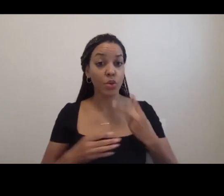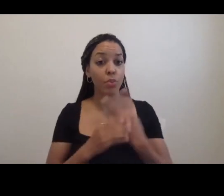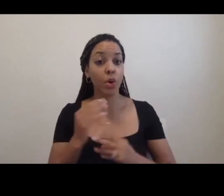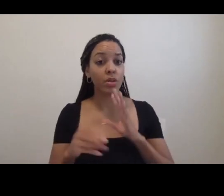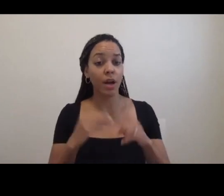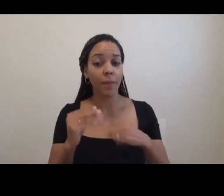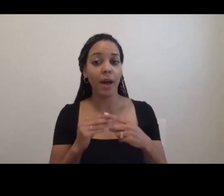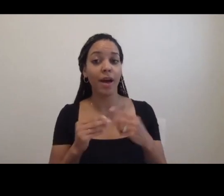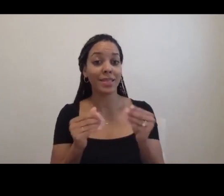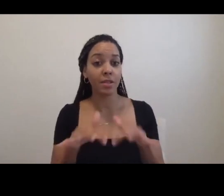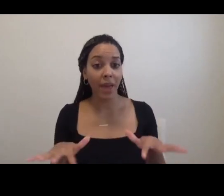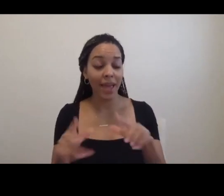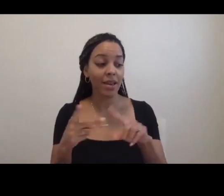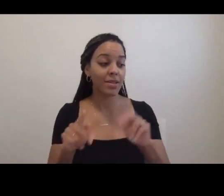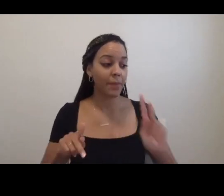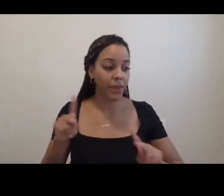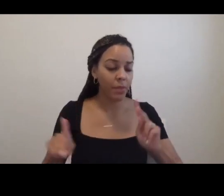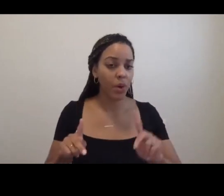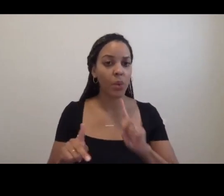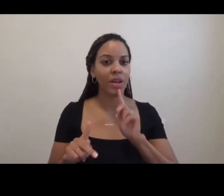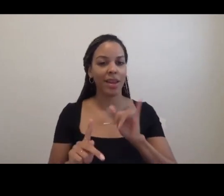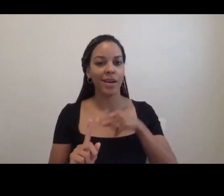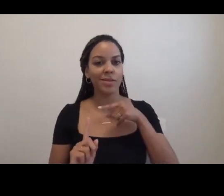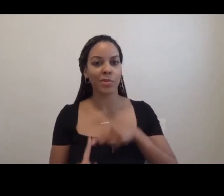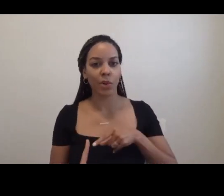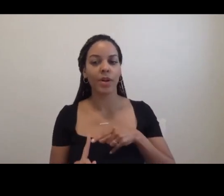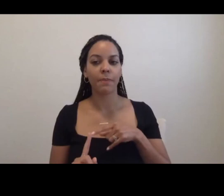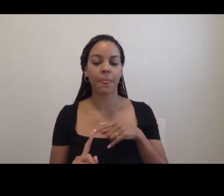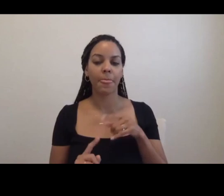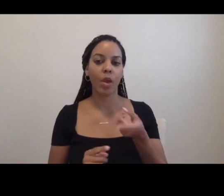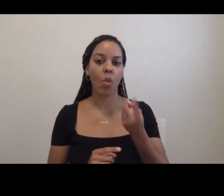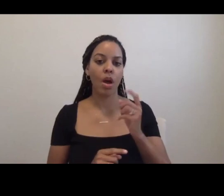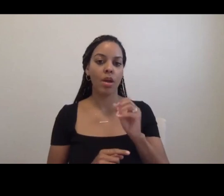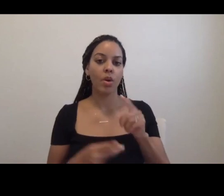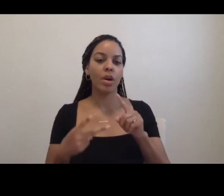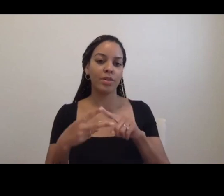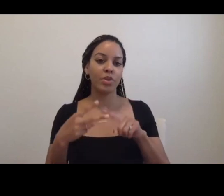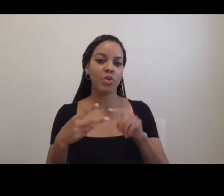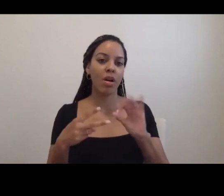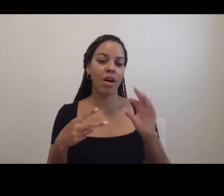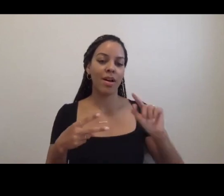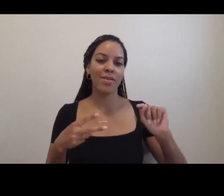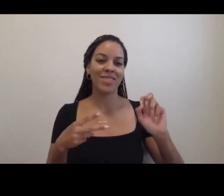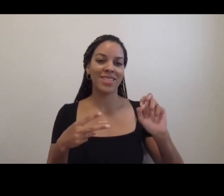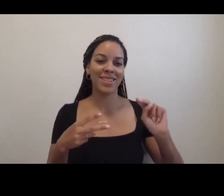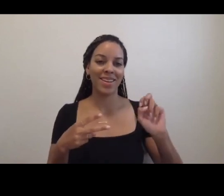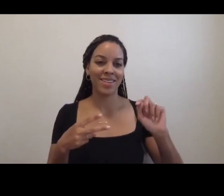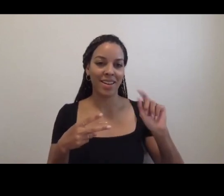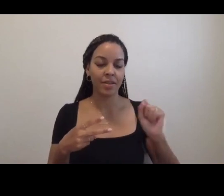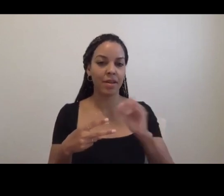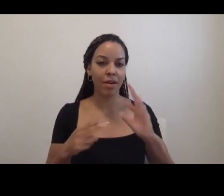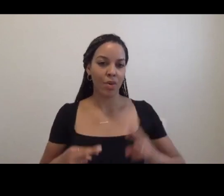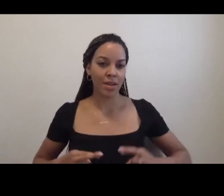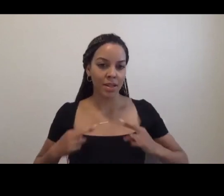space and people, and that's really the tenant, um, or one of the two of the tenants of residencies. And Tanya,